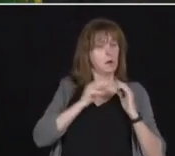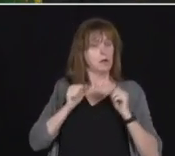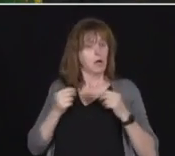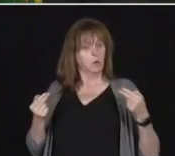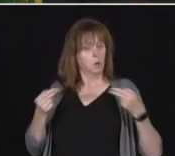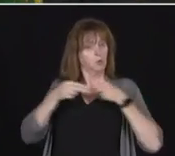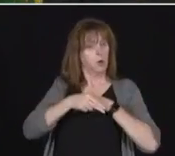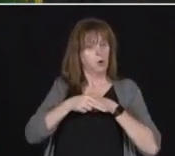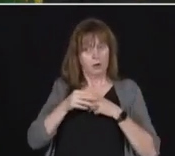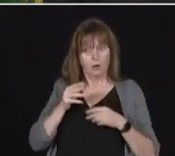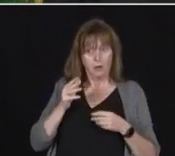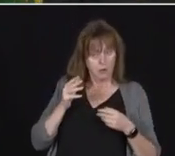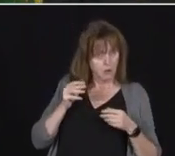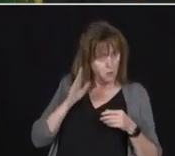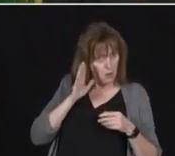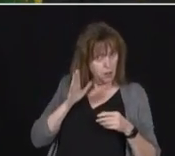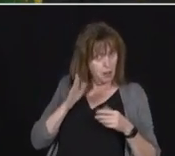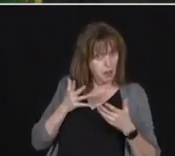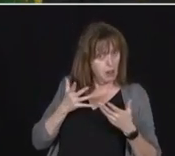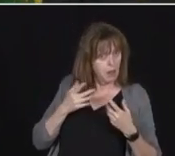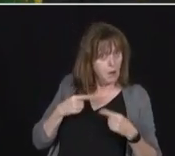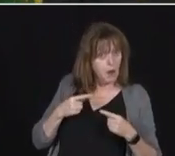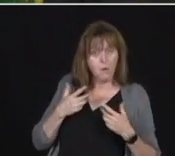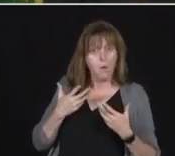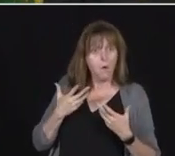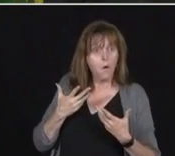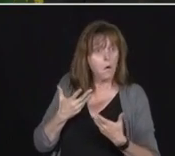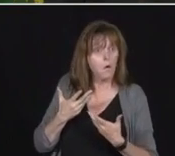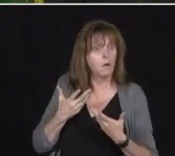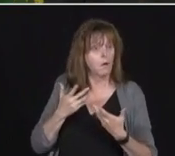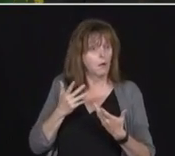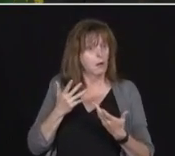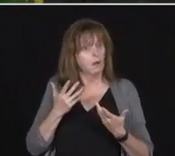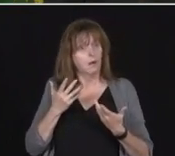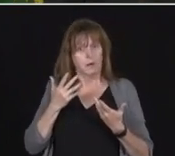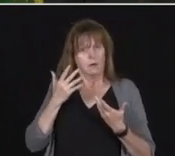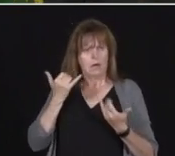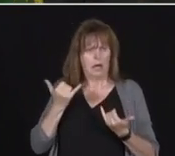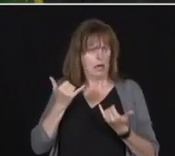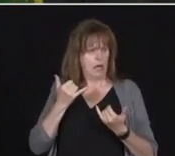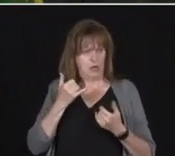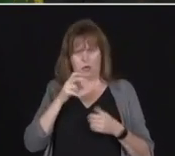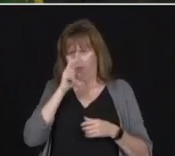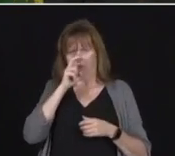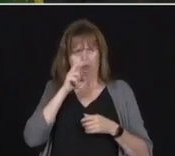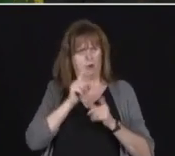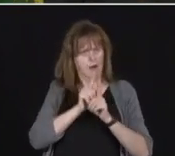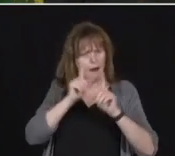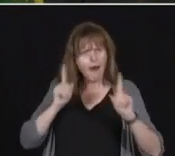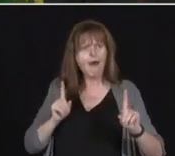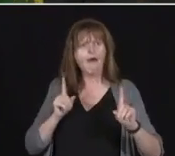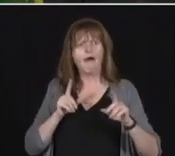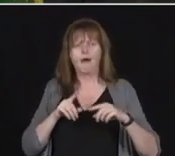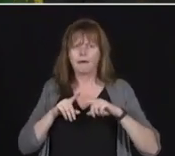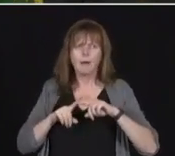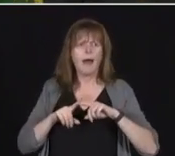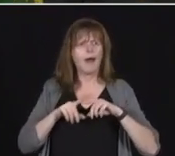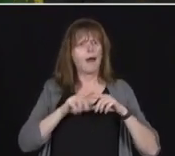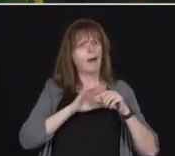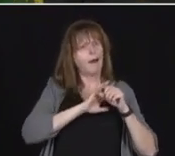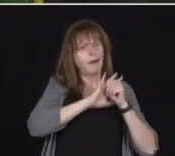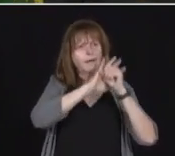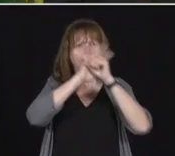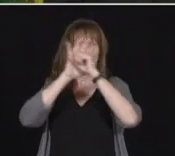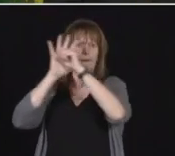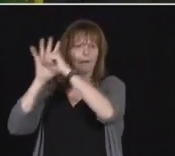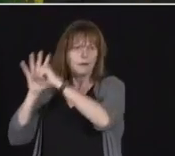rolling back social distancing measures or public health measures on a regional basis so for instance somebody in Kenora might have